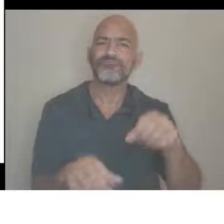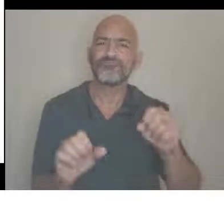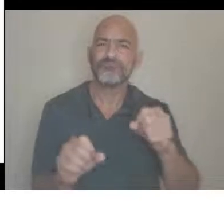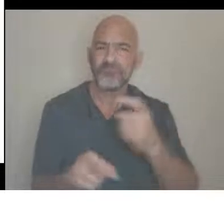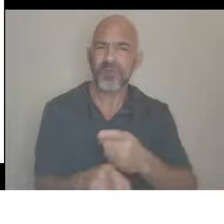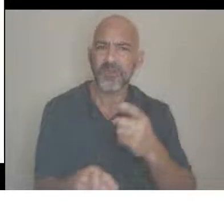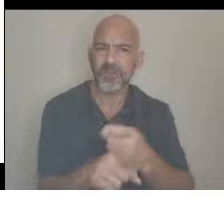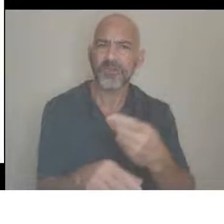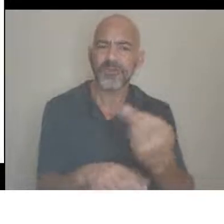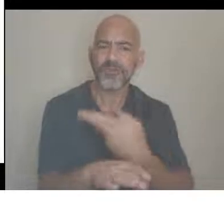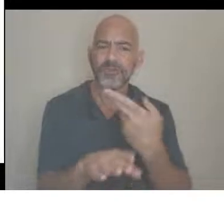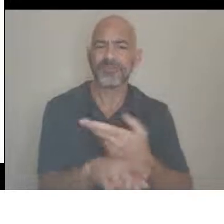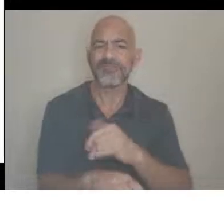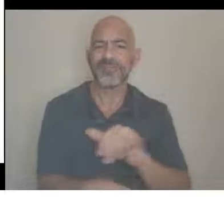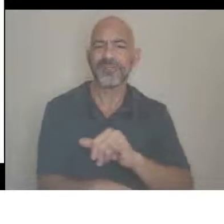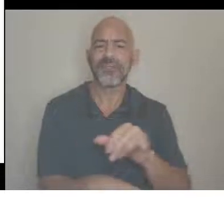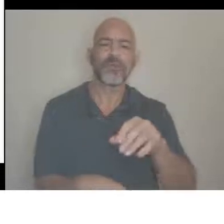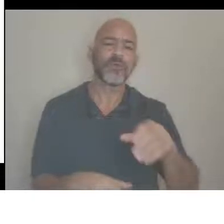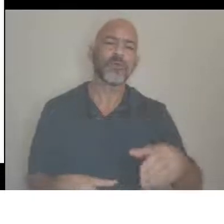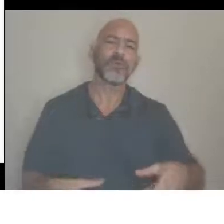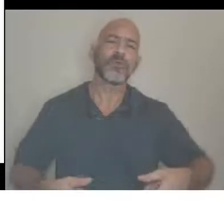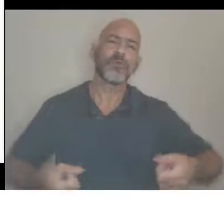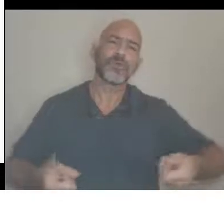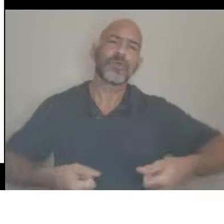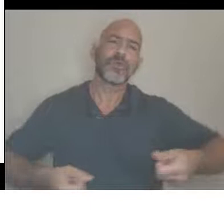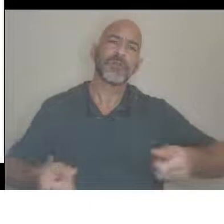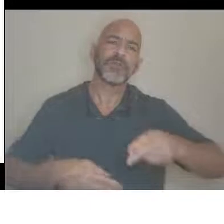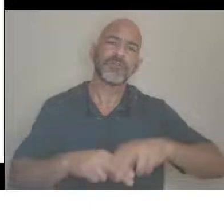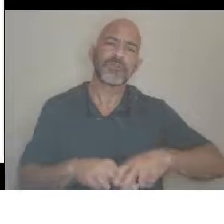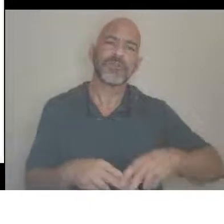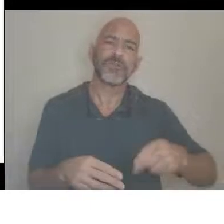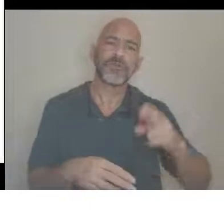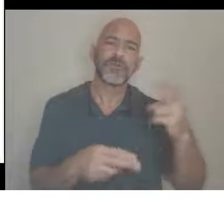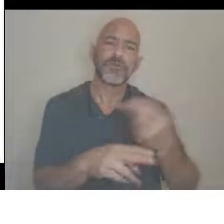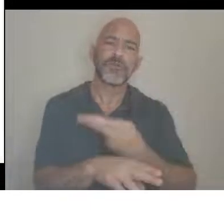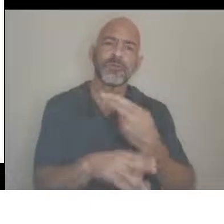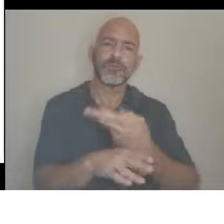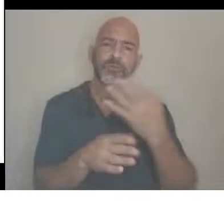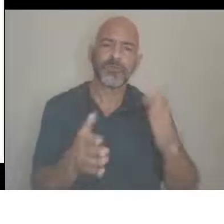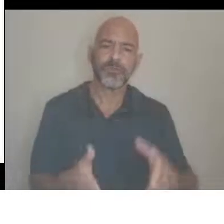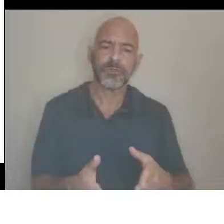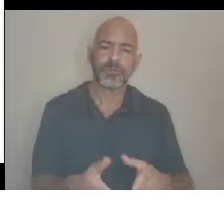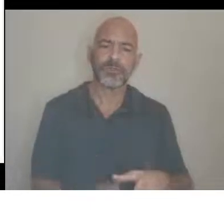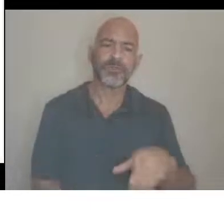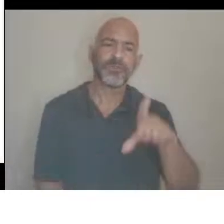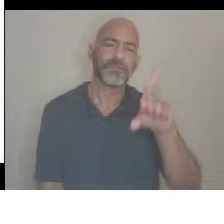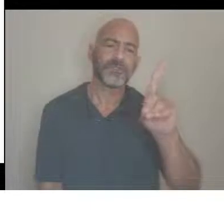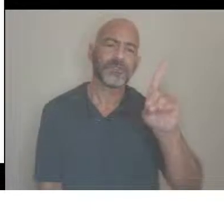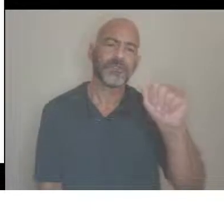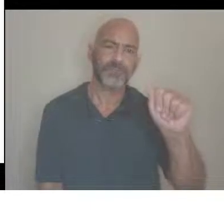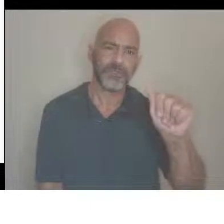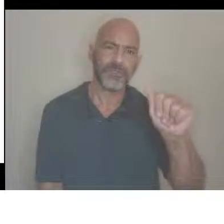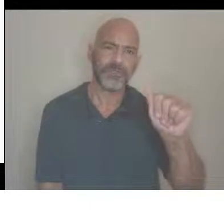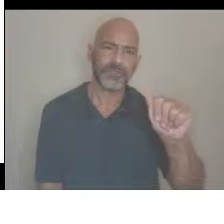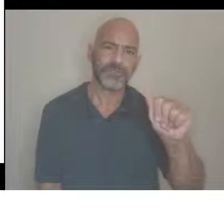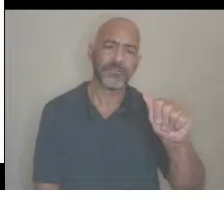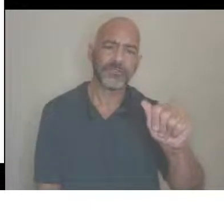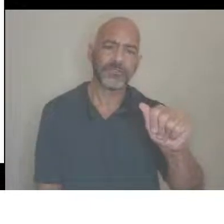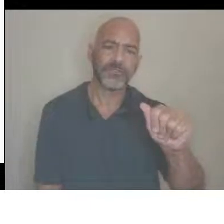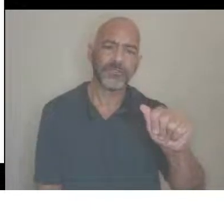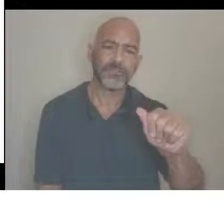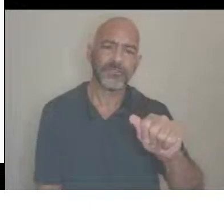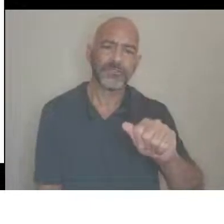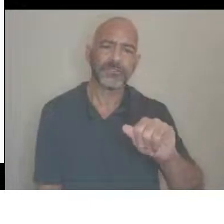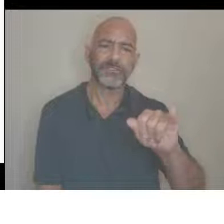So, that's someone who uses a wheelchair. Disability, things like impairment,